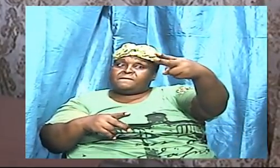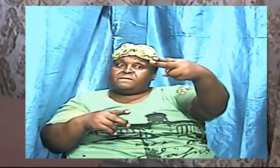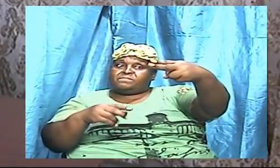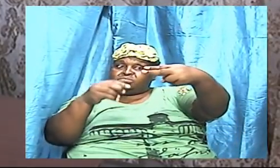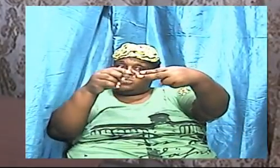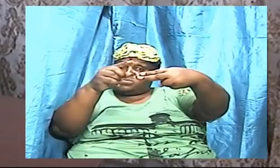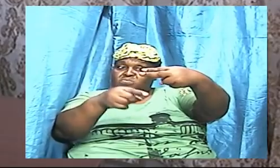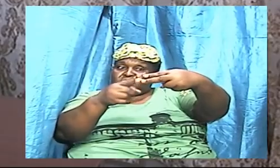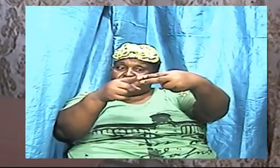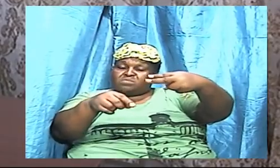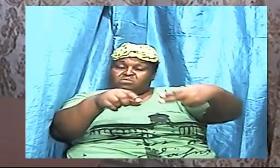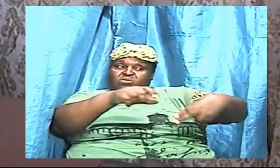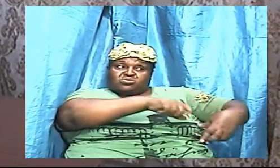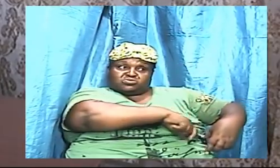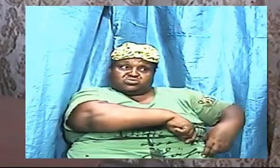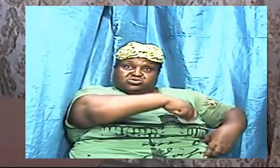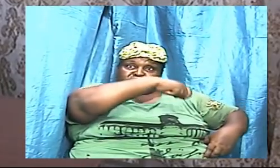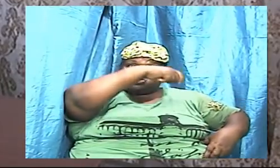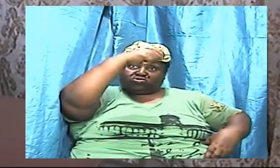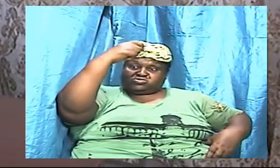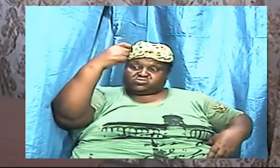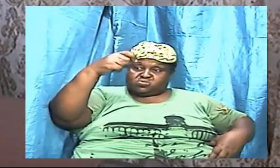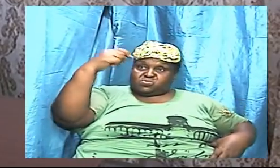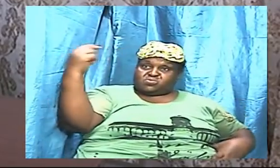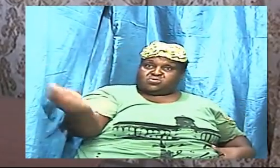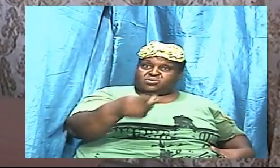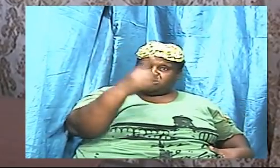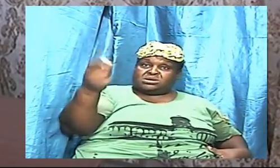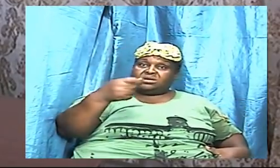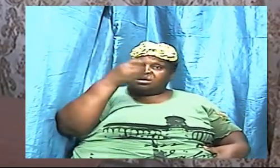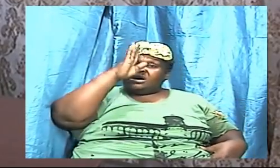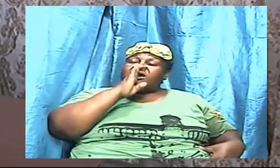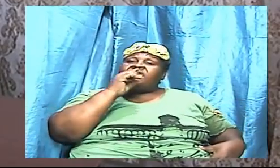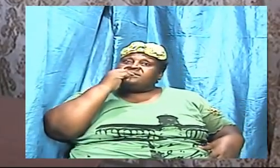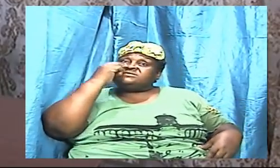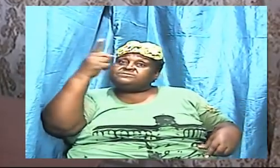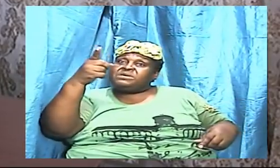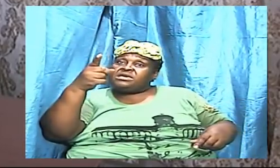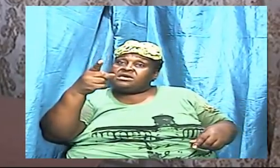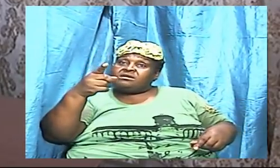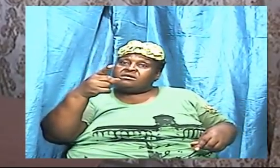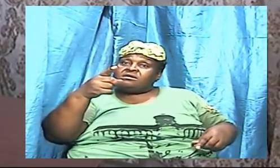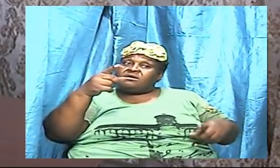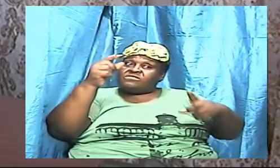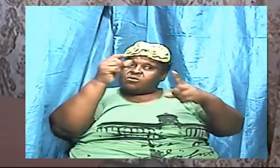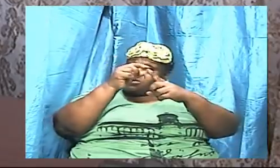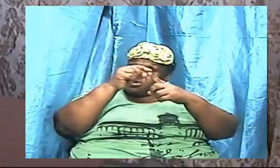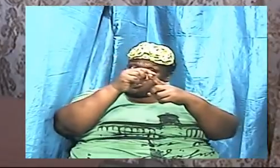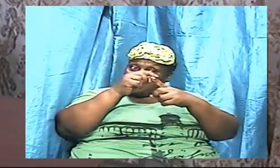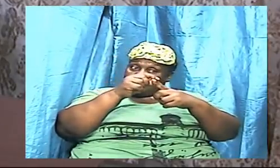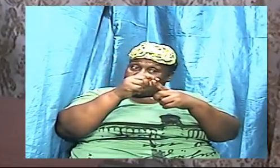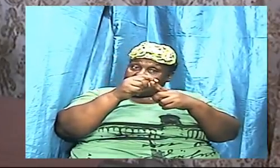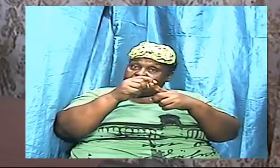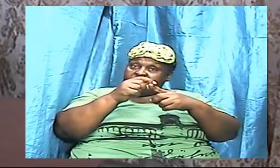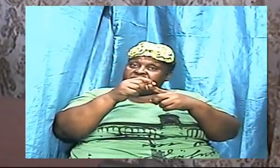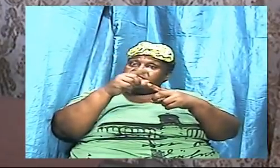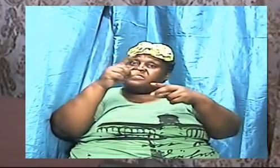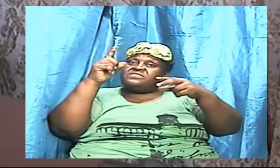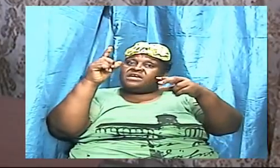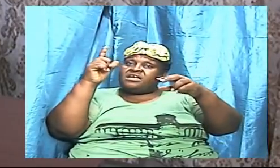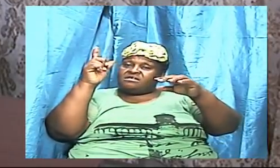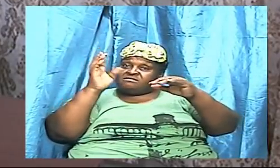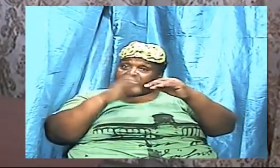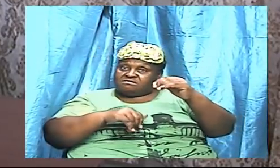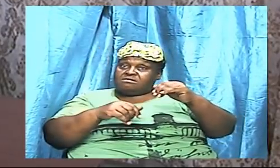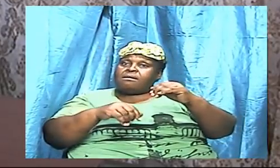speaking and then man speaking the word you you don't think that that happens you don't think that